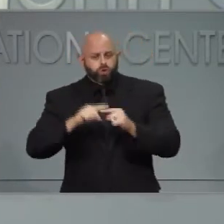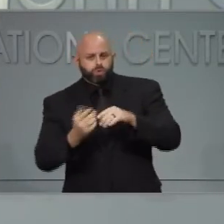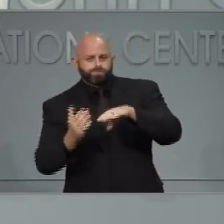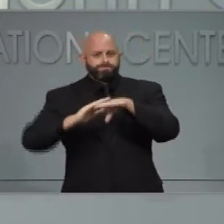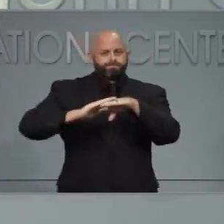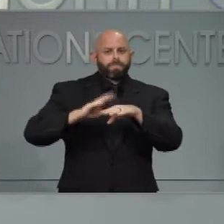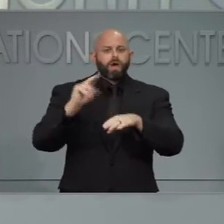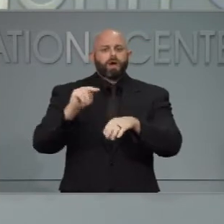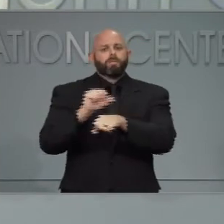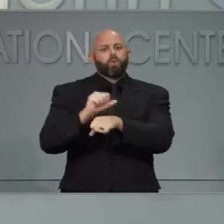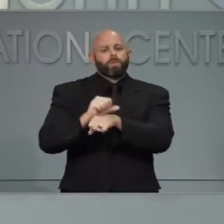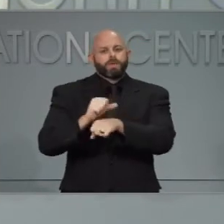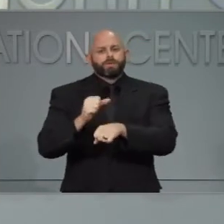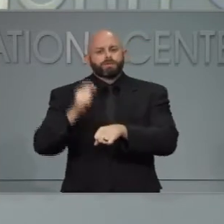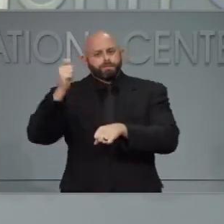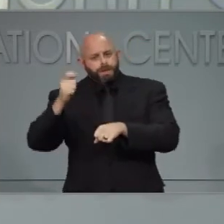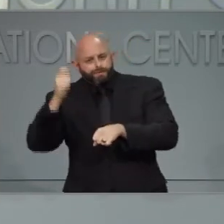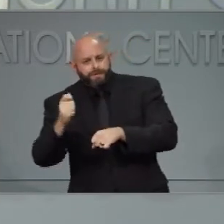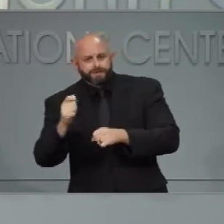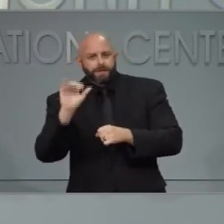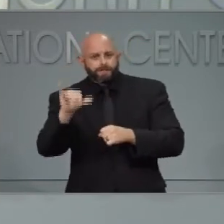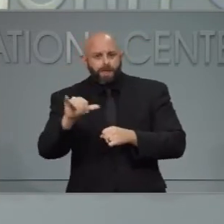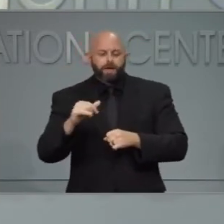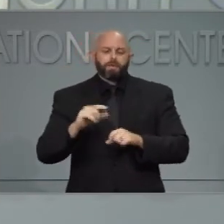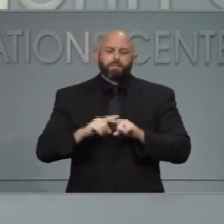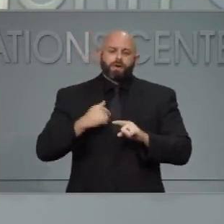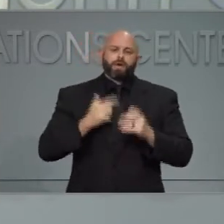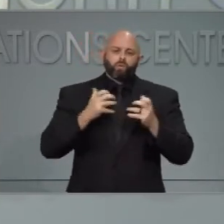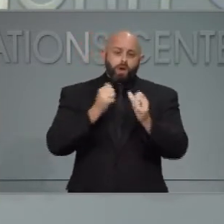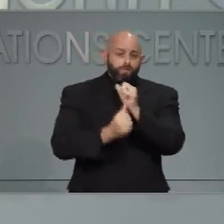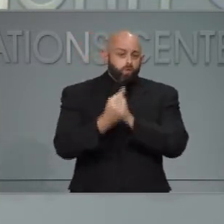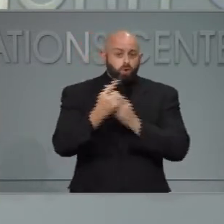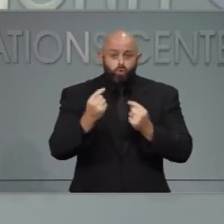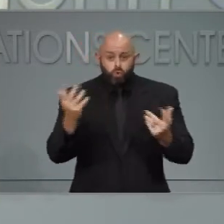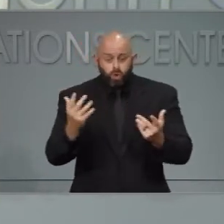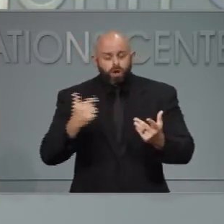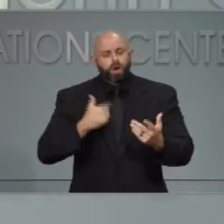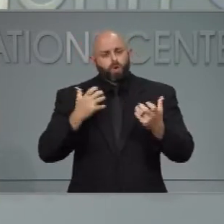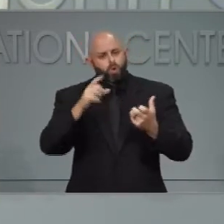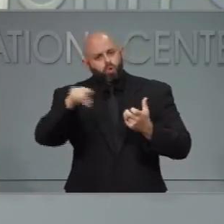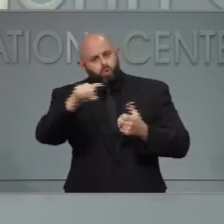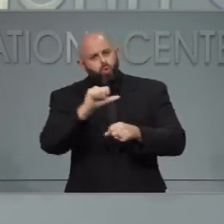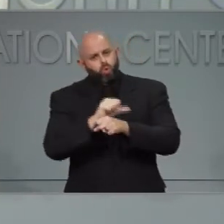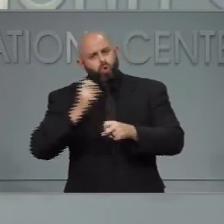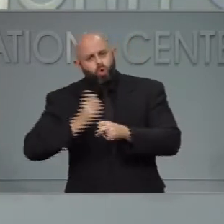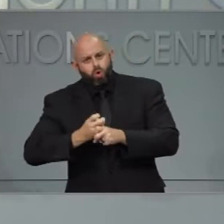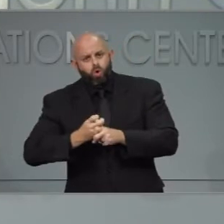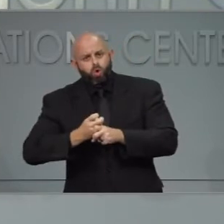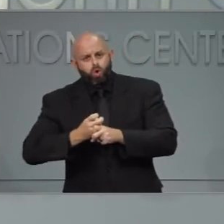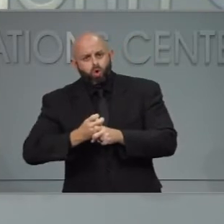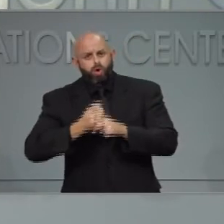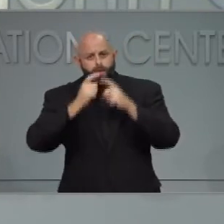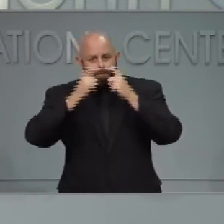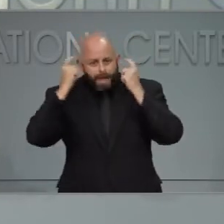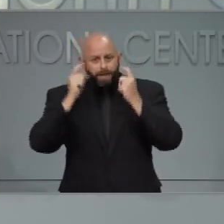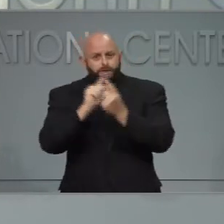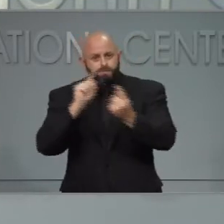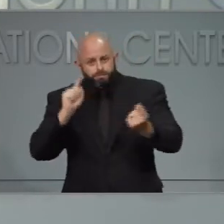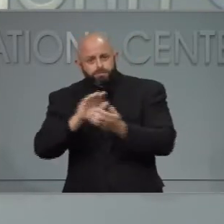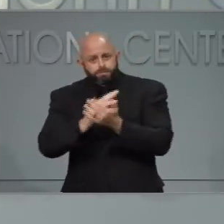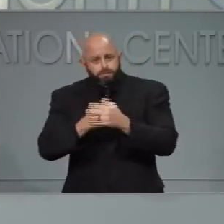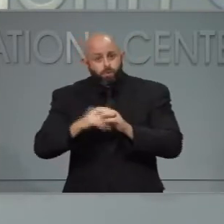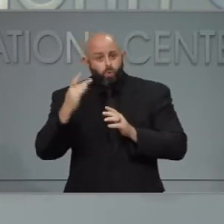but I think the thing that I want everybody to do is to work hard so that all of these businesses can be